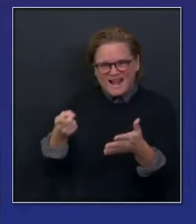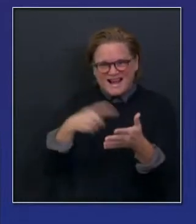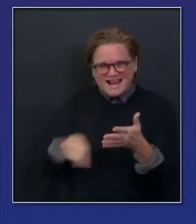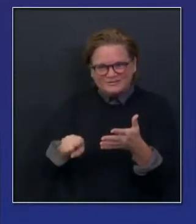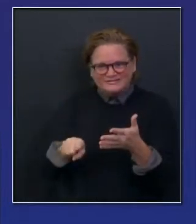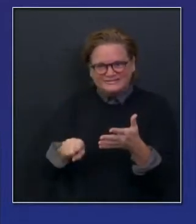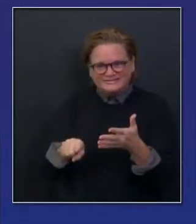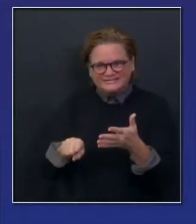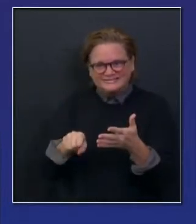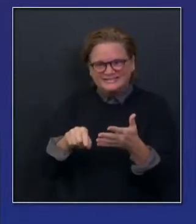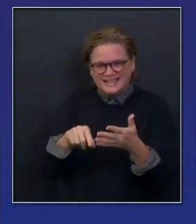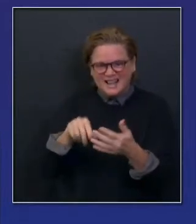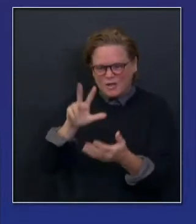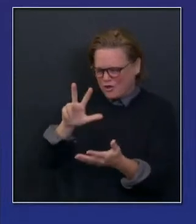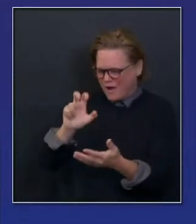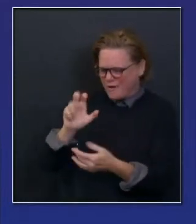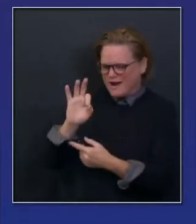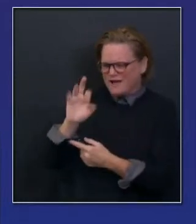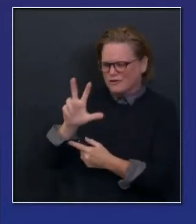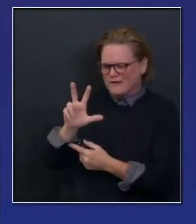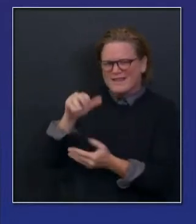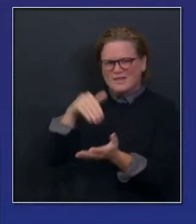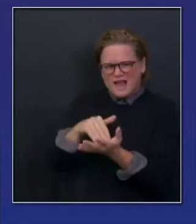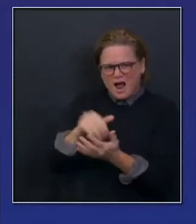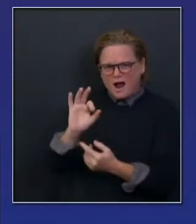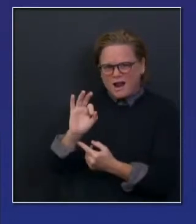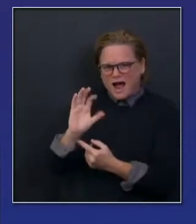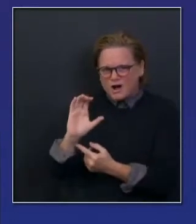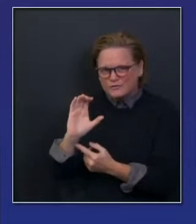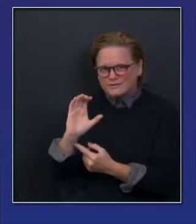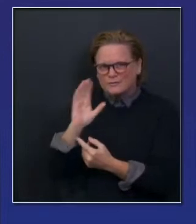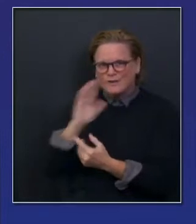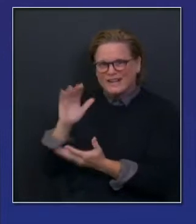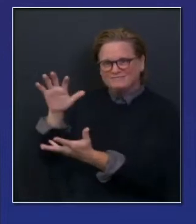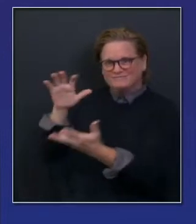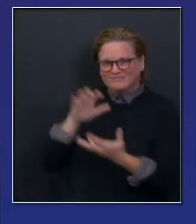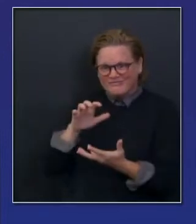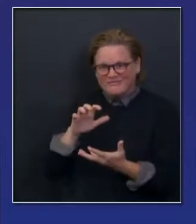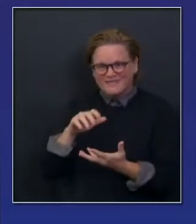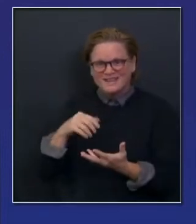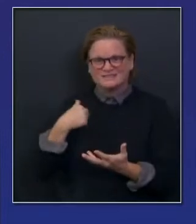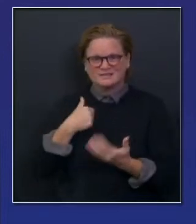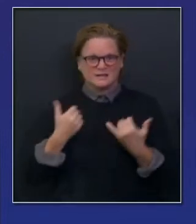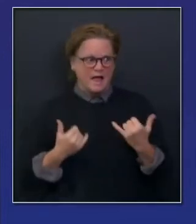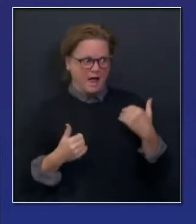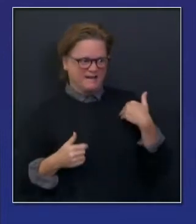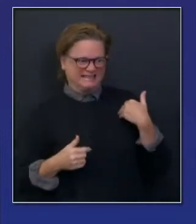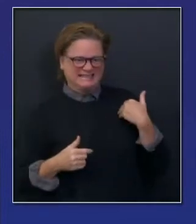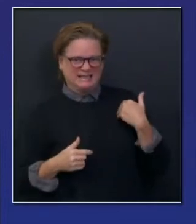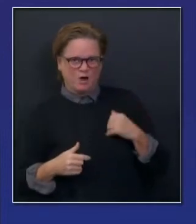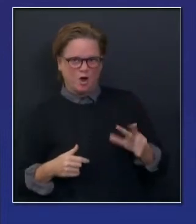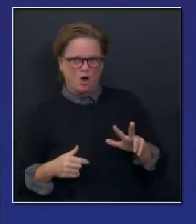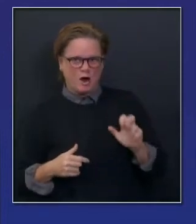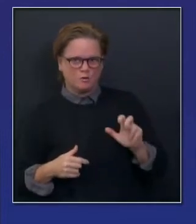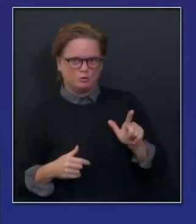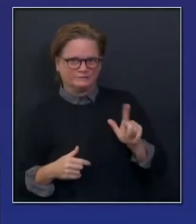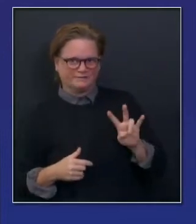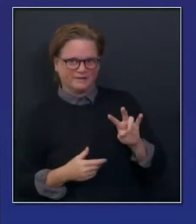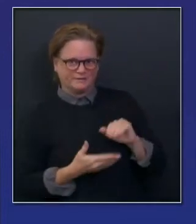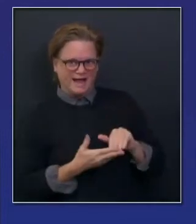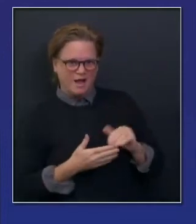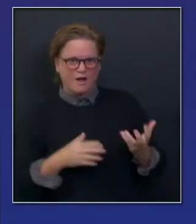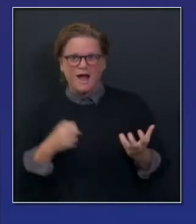This is additive. This is on top of that. We'll be receiving from Pfizer, specifically another 393